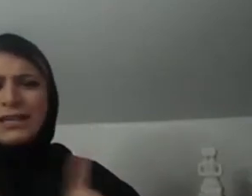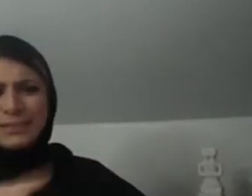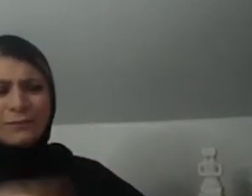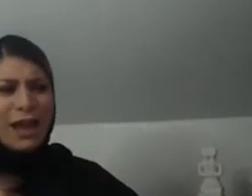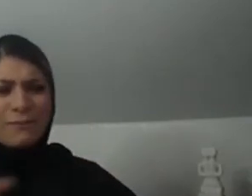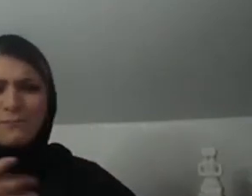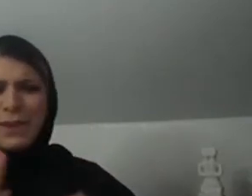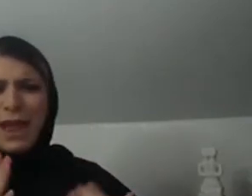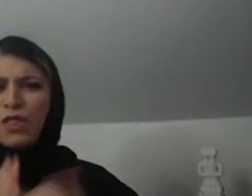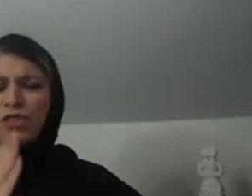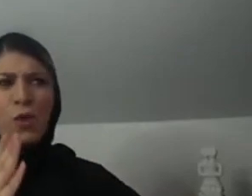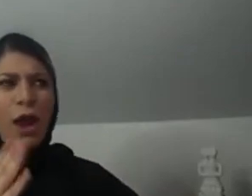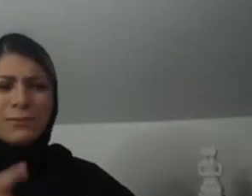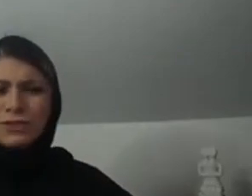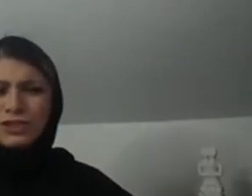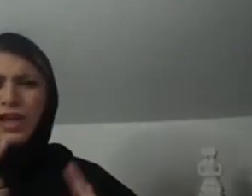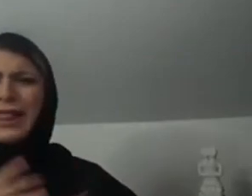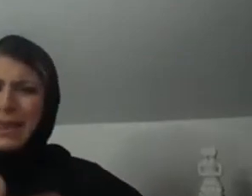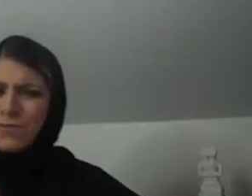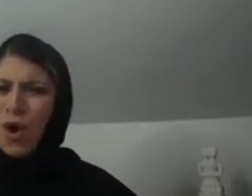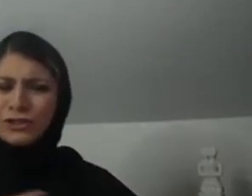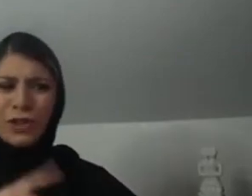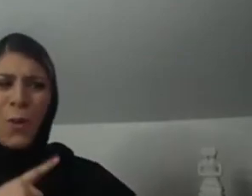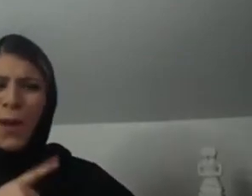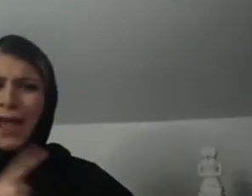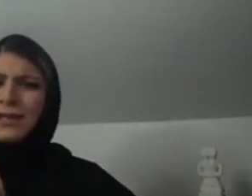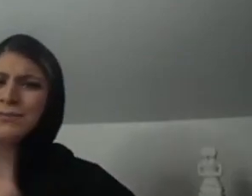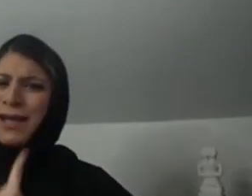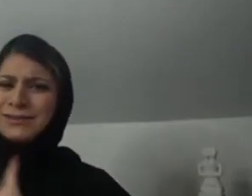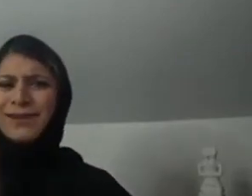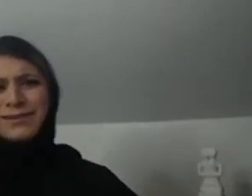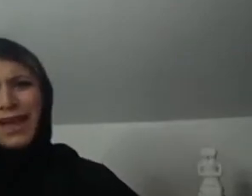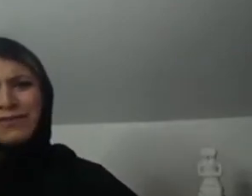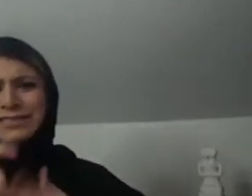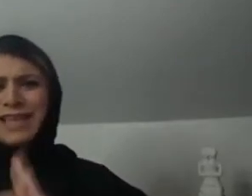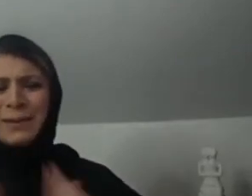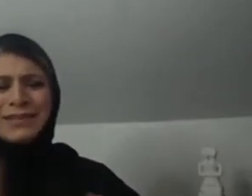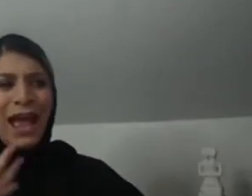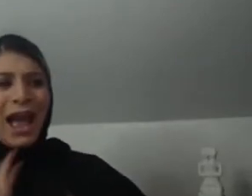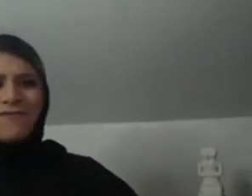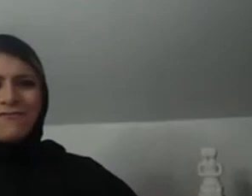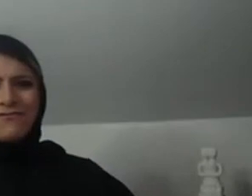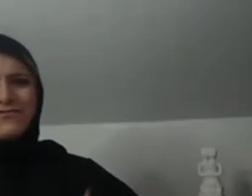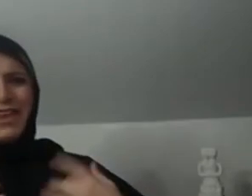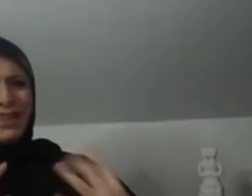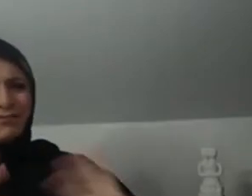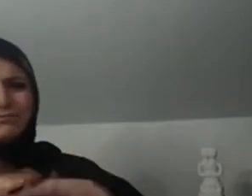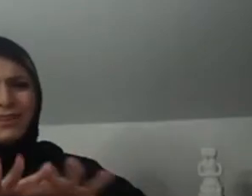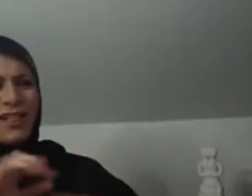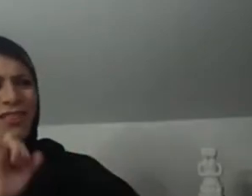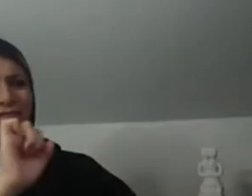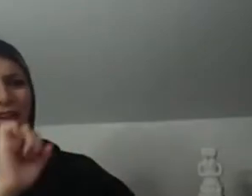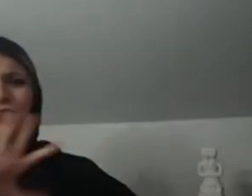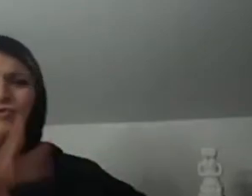experiences that I'm in awe of. You know, it was a challenge, emotionally, it was a challenge. You know, I'm a deaf person